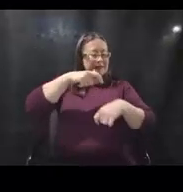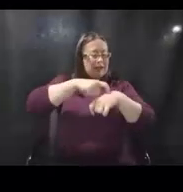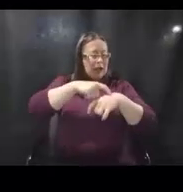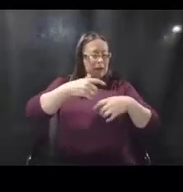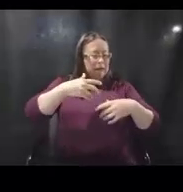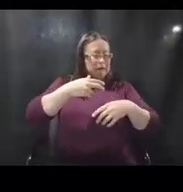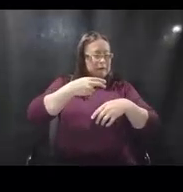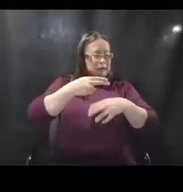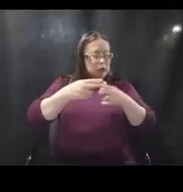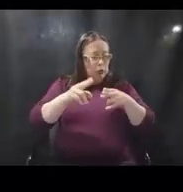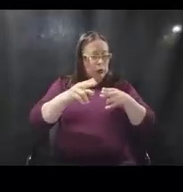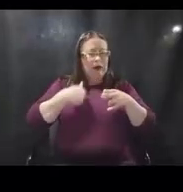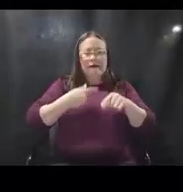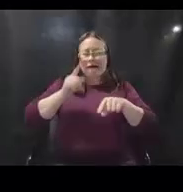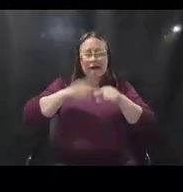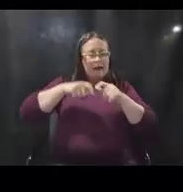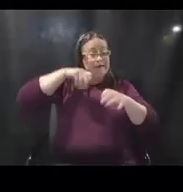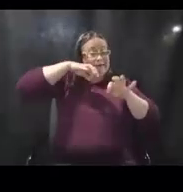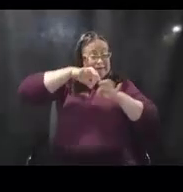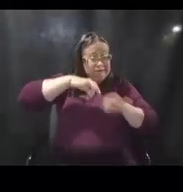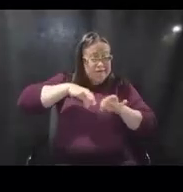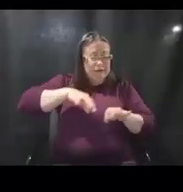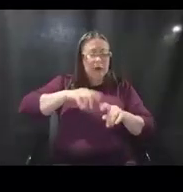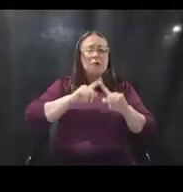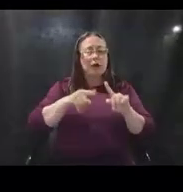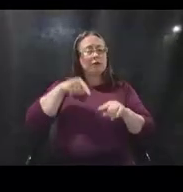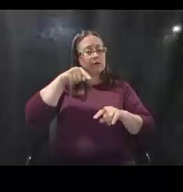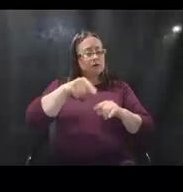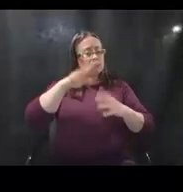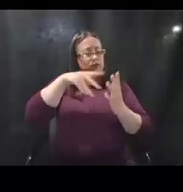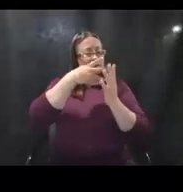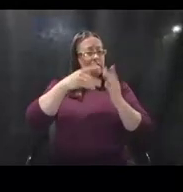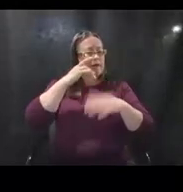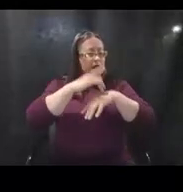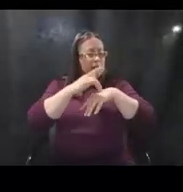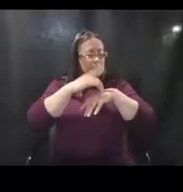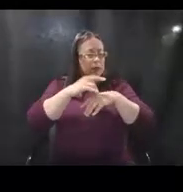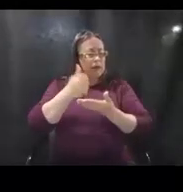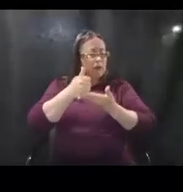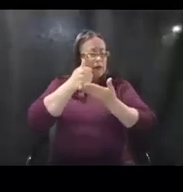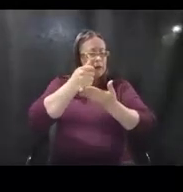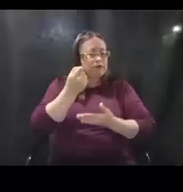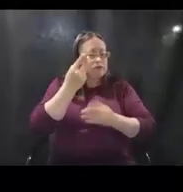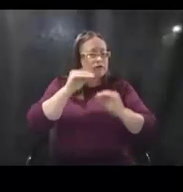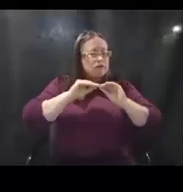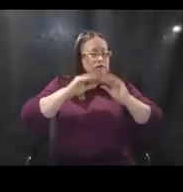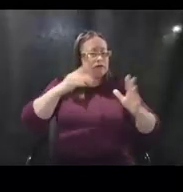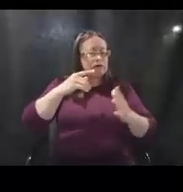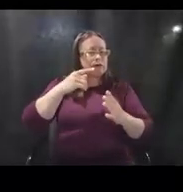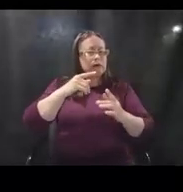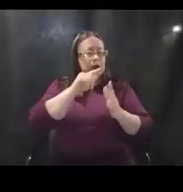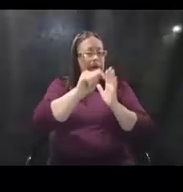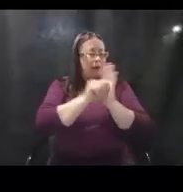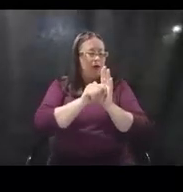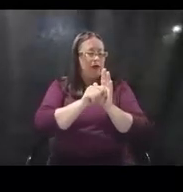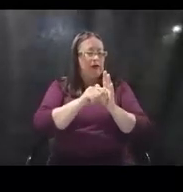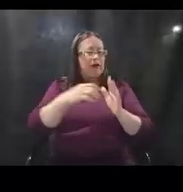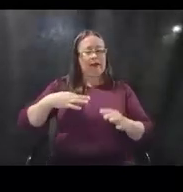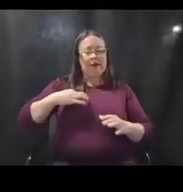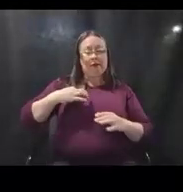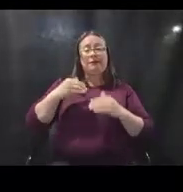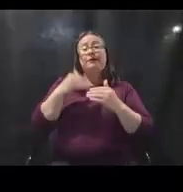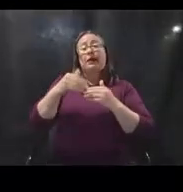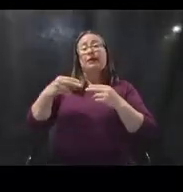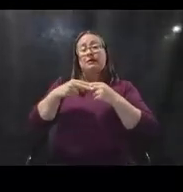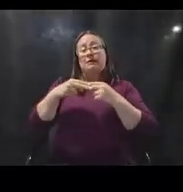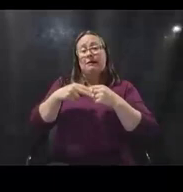can't get into the details of this chart, but it is available to try to help understand those various periods of eligibility. Next slide, please.